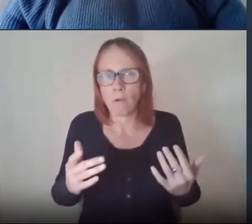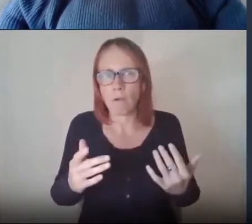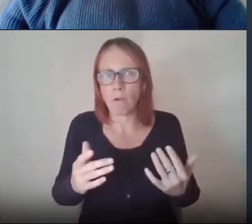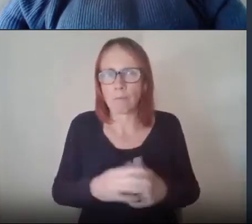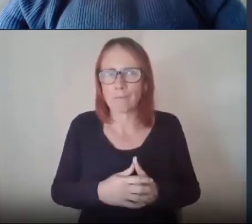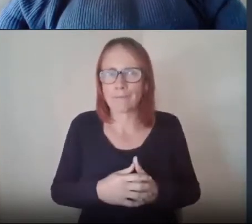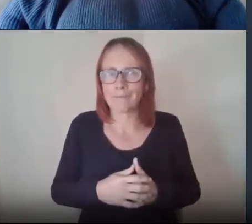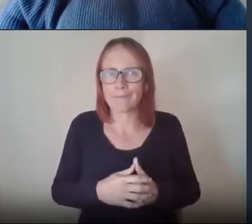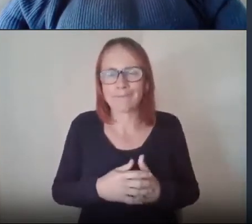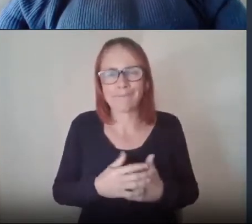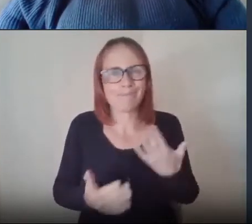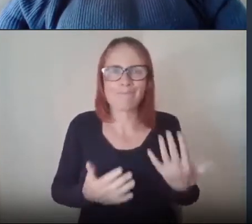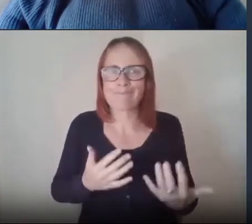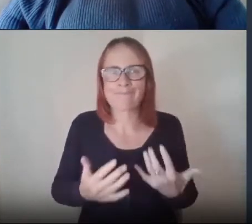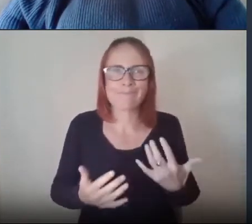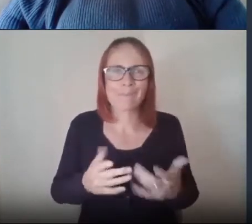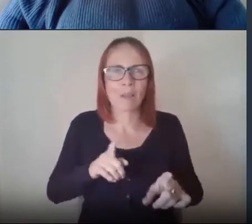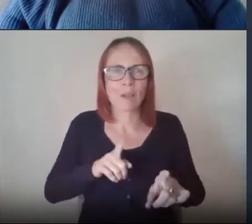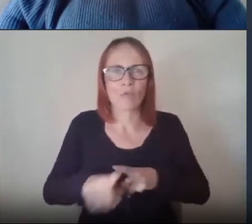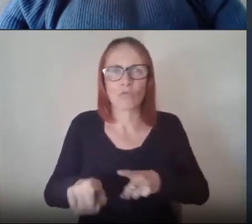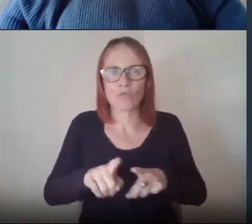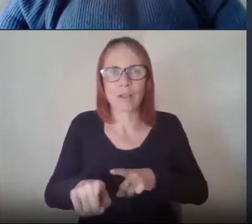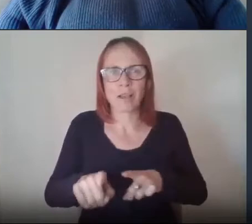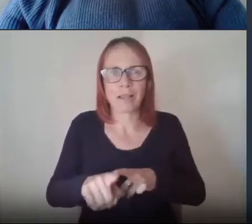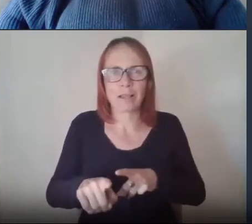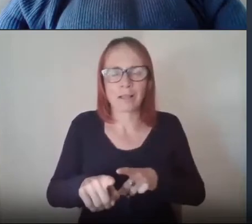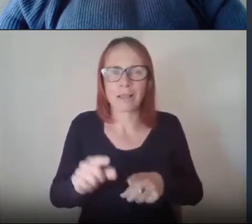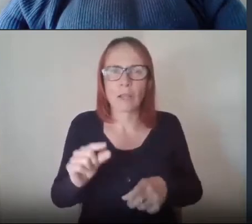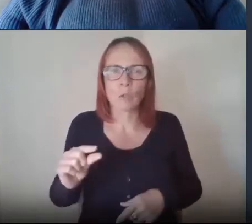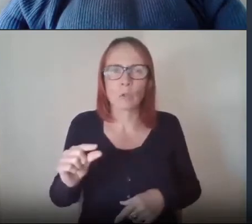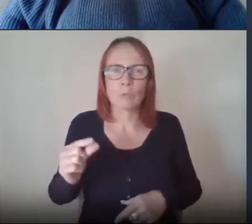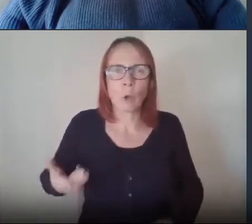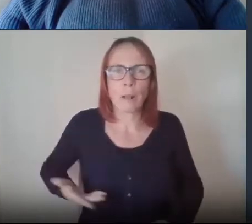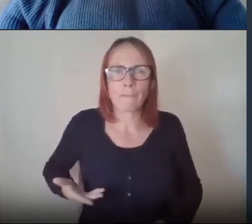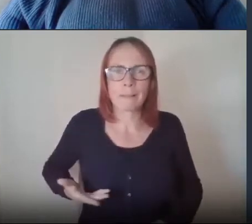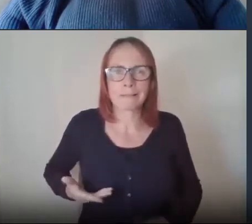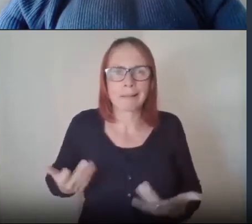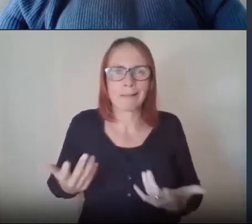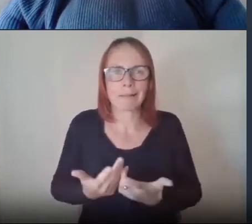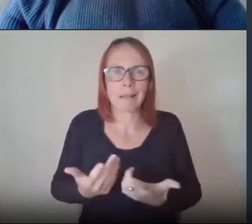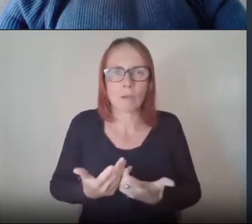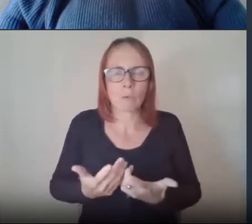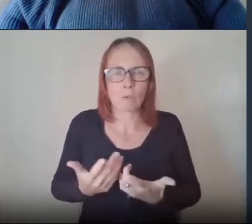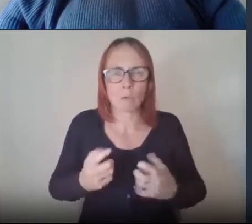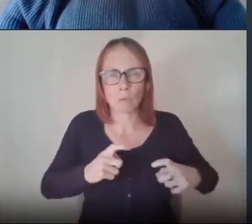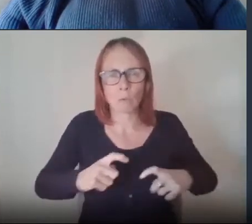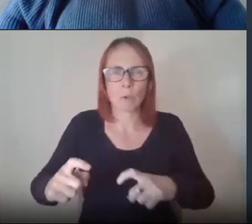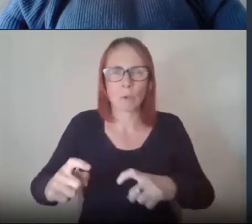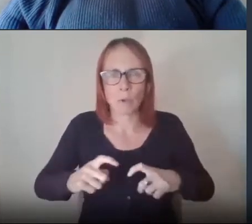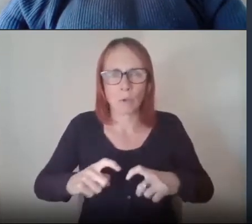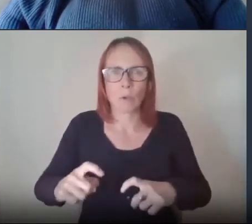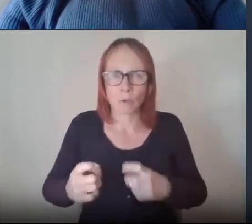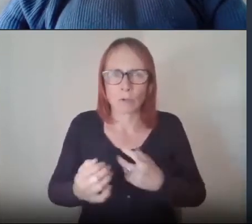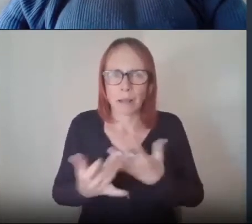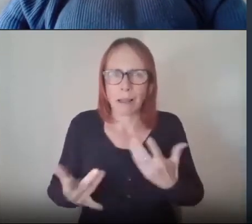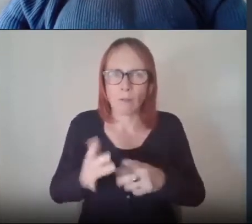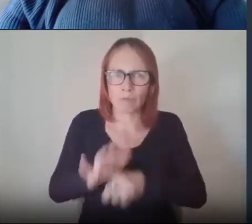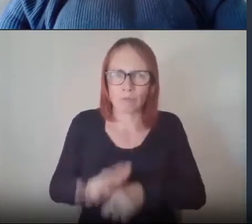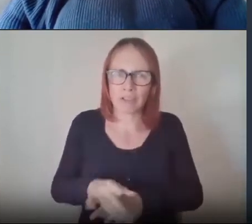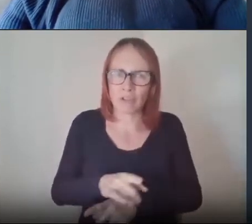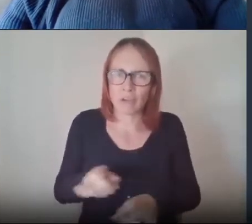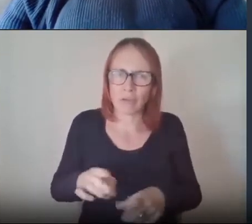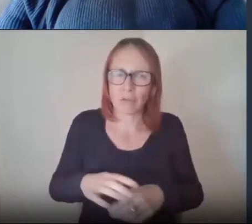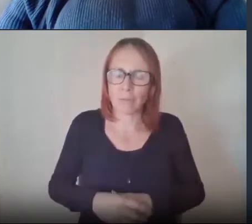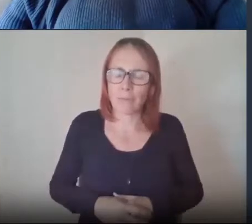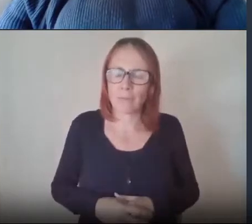trying to make sure even small businesses don't struggle and don't fall because of the stresses on them i